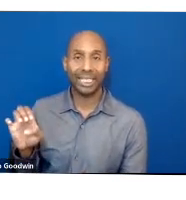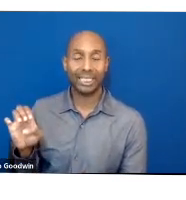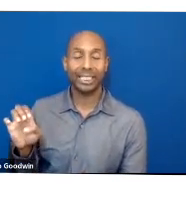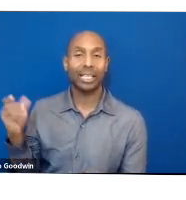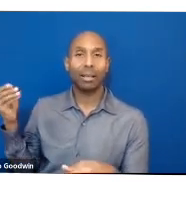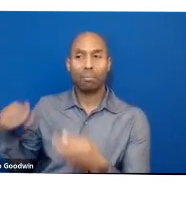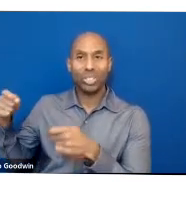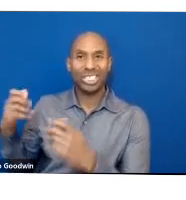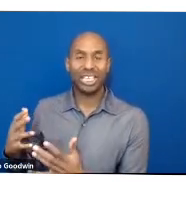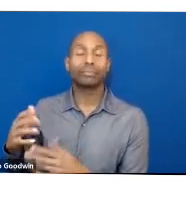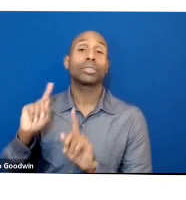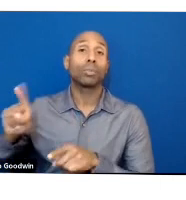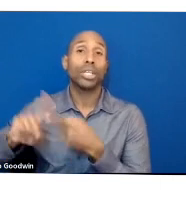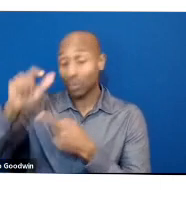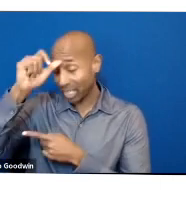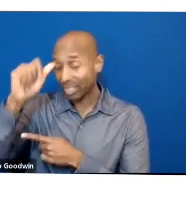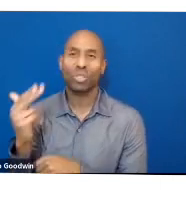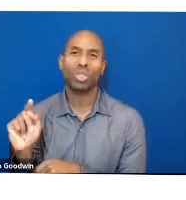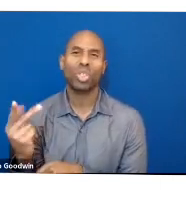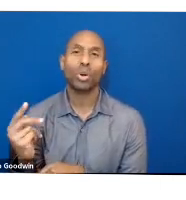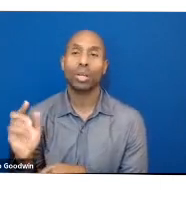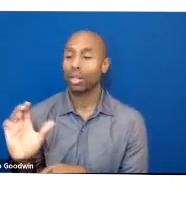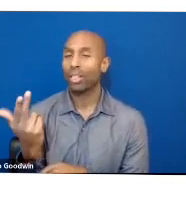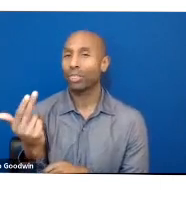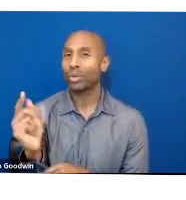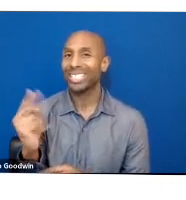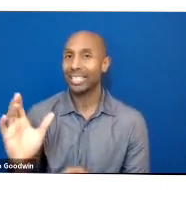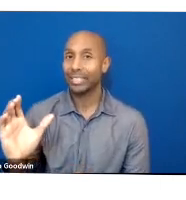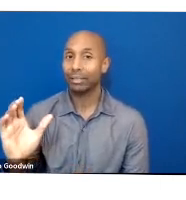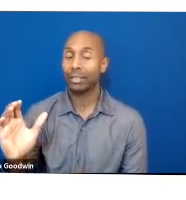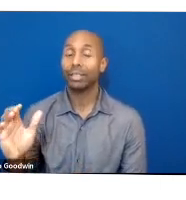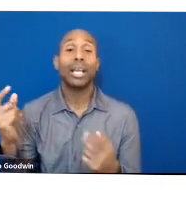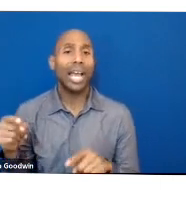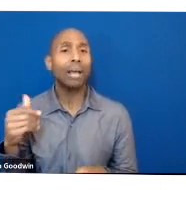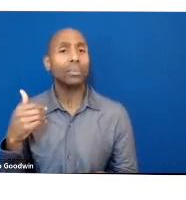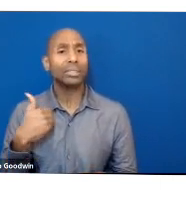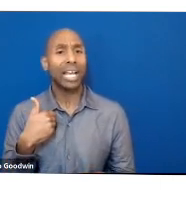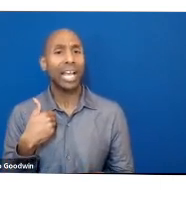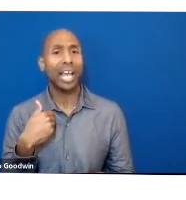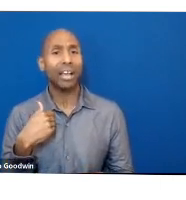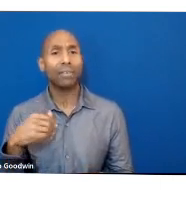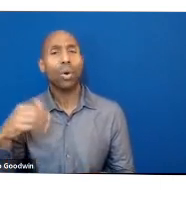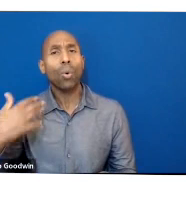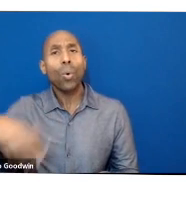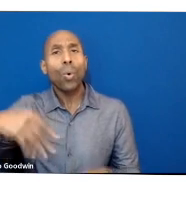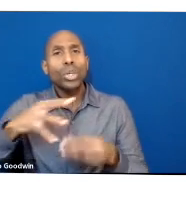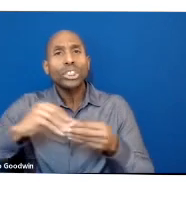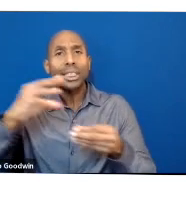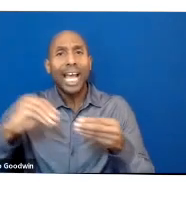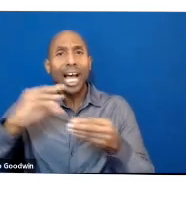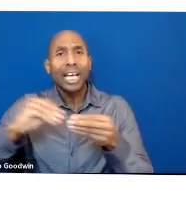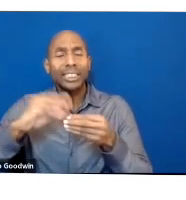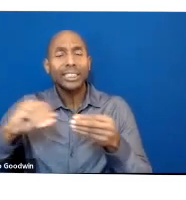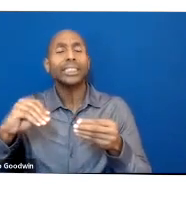13th century. He marveled at the site of the six yard Indian cotton trees that produced the softest cotton balls. So